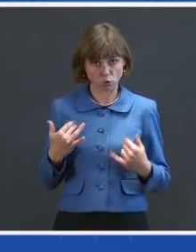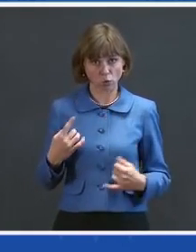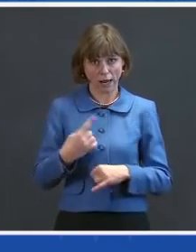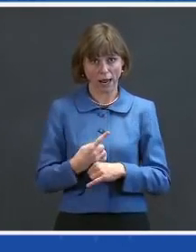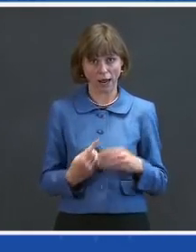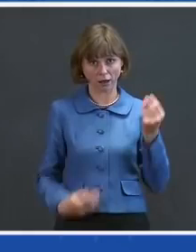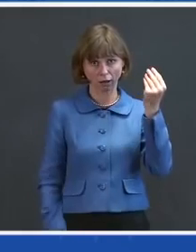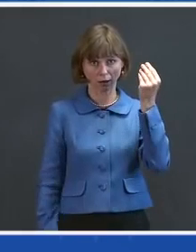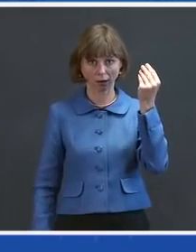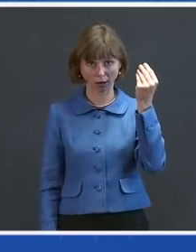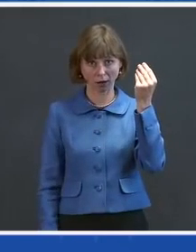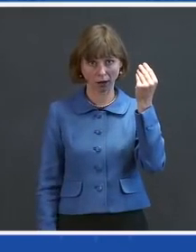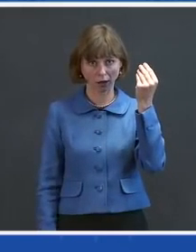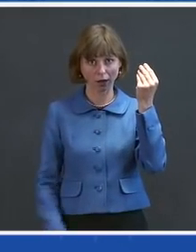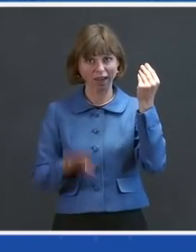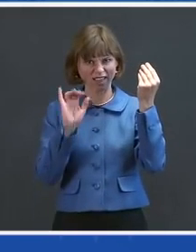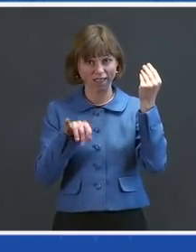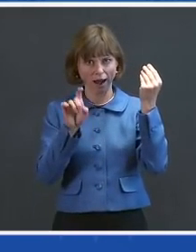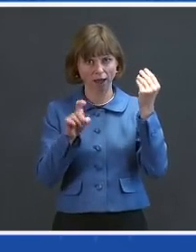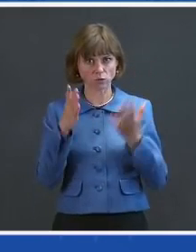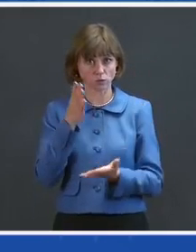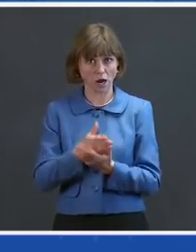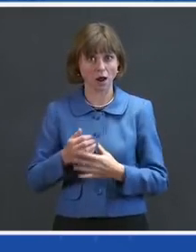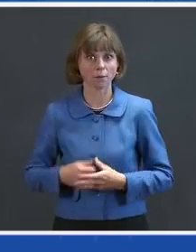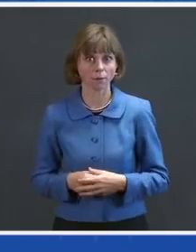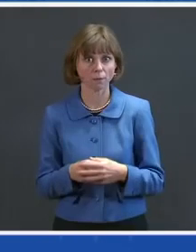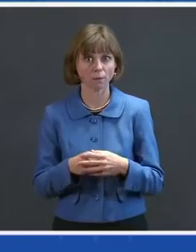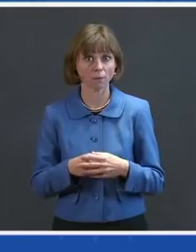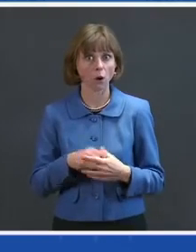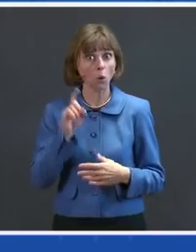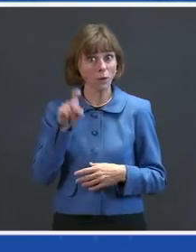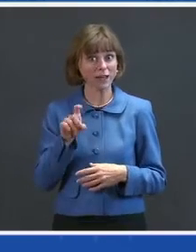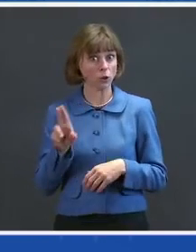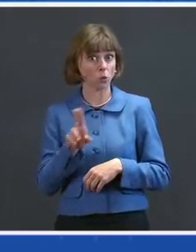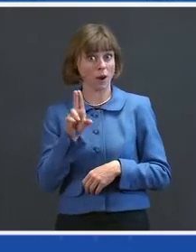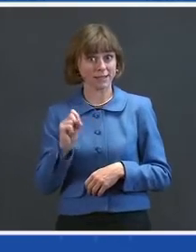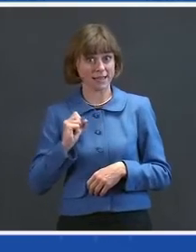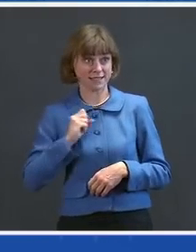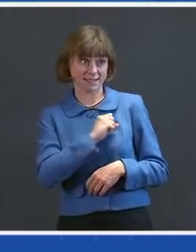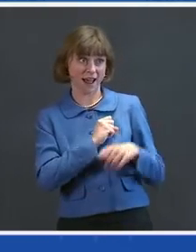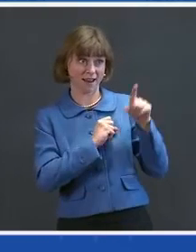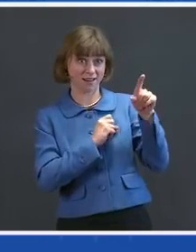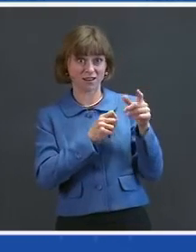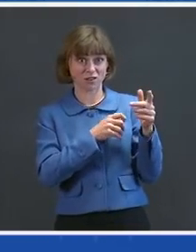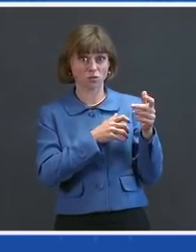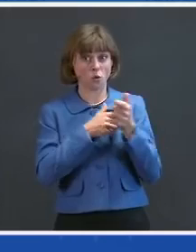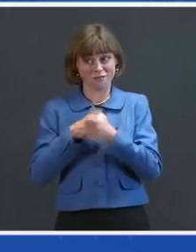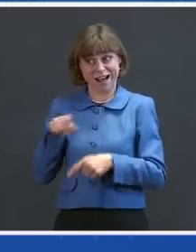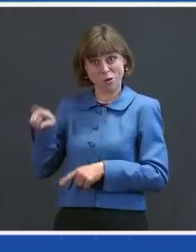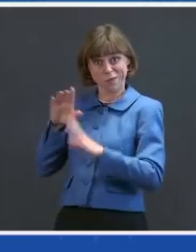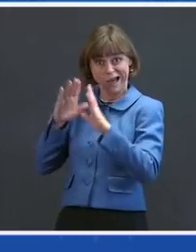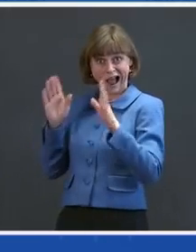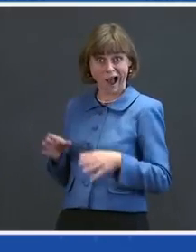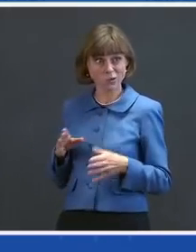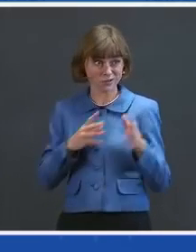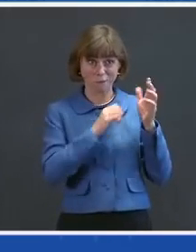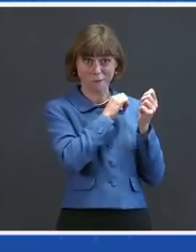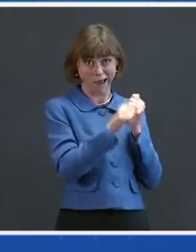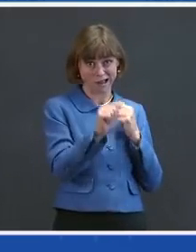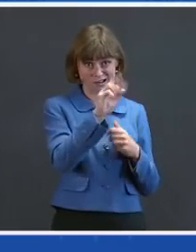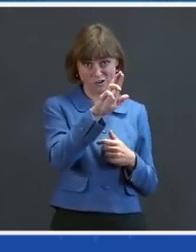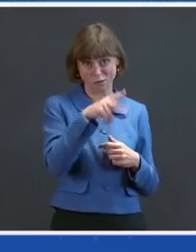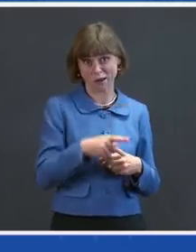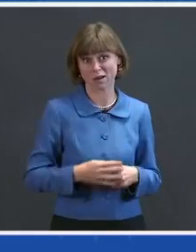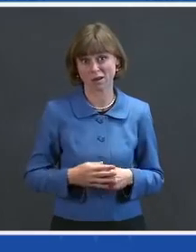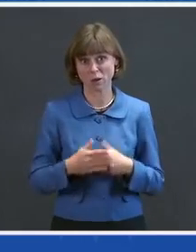It's got to stop. We need the United States Senate to follow the House and pass the American Rescue Plan. Because despite the